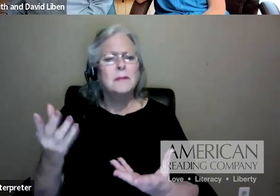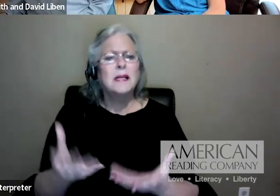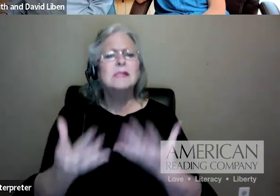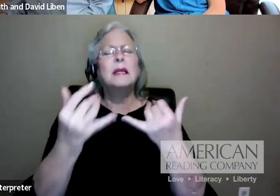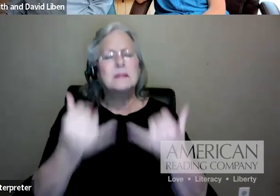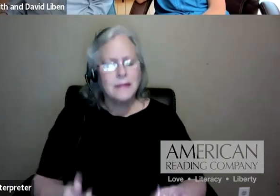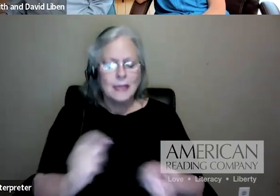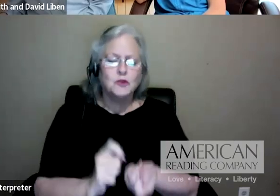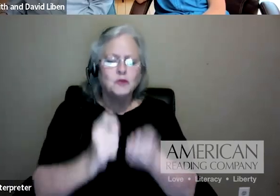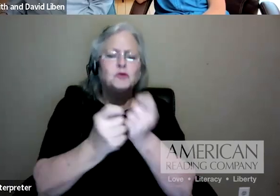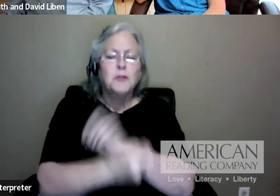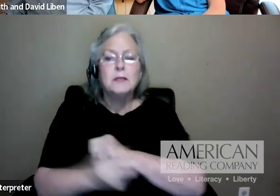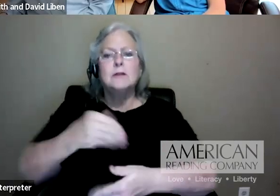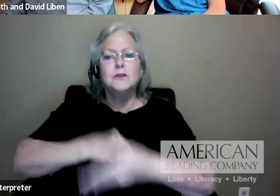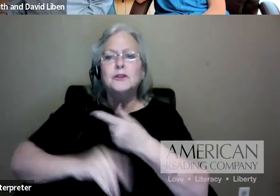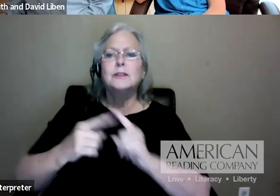books.